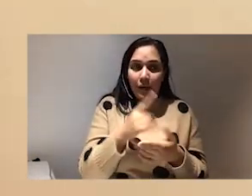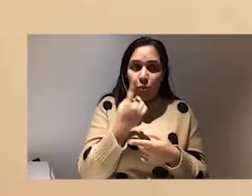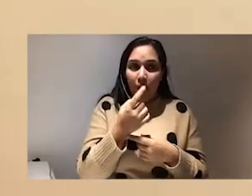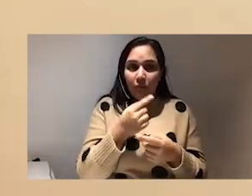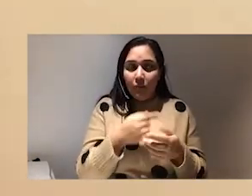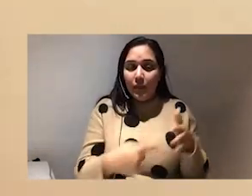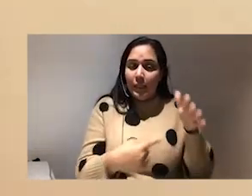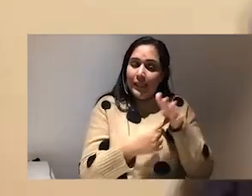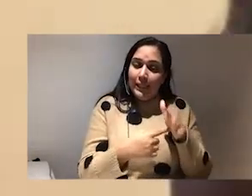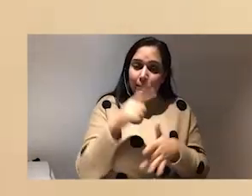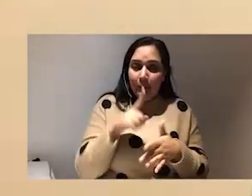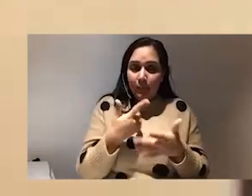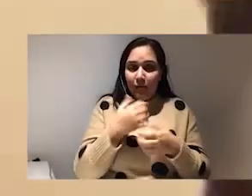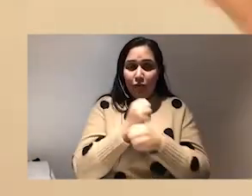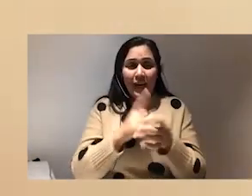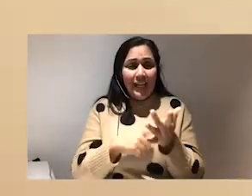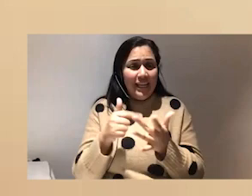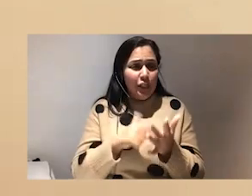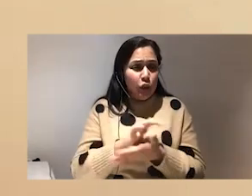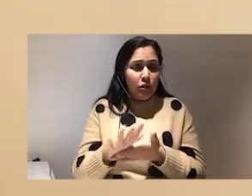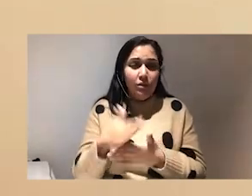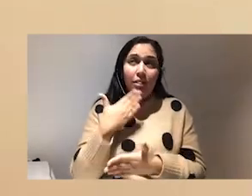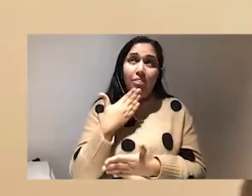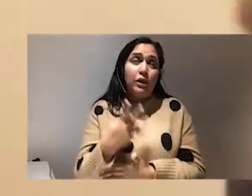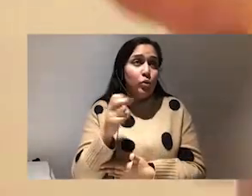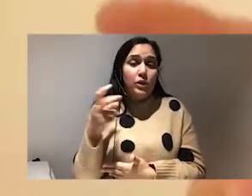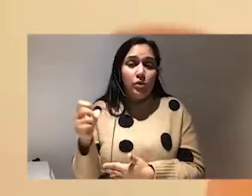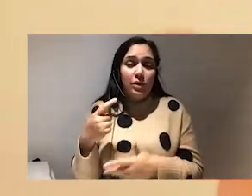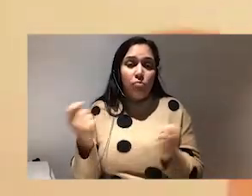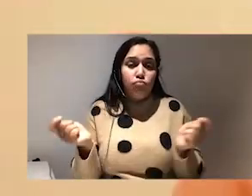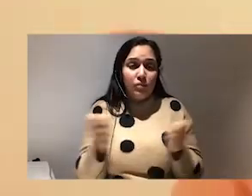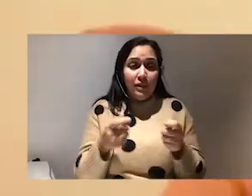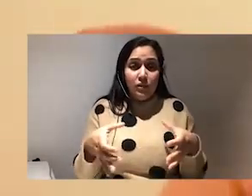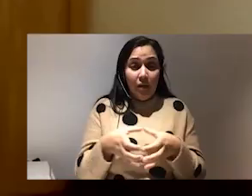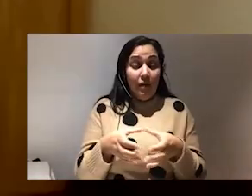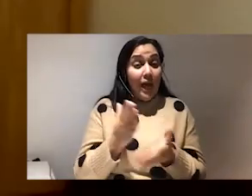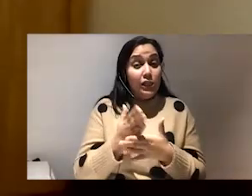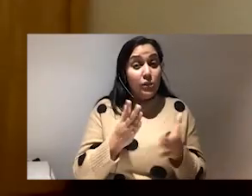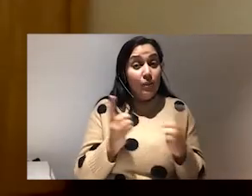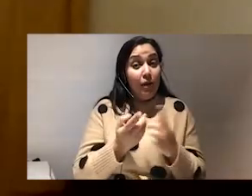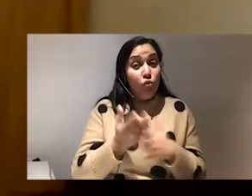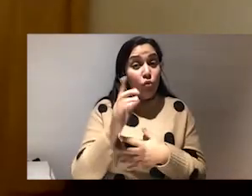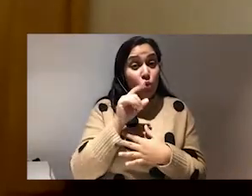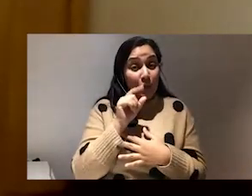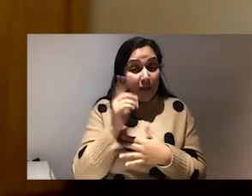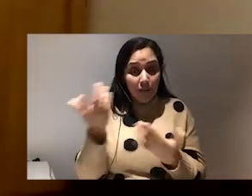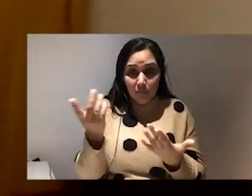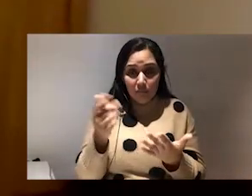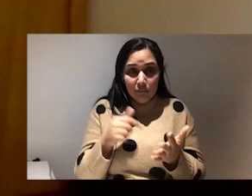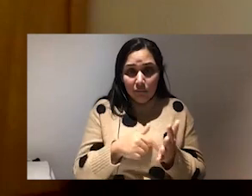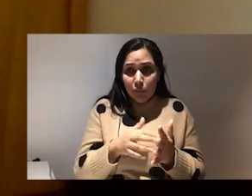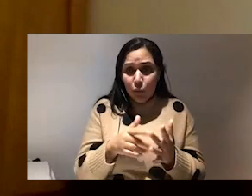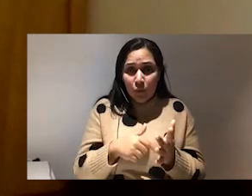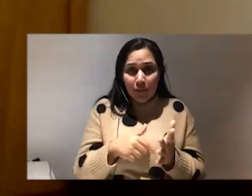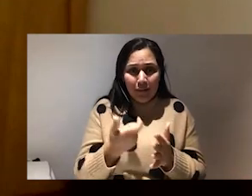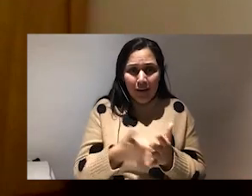history. So thank you very much to 2020 for bringing us together. And it was Twitter, actually. It's always Twitter. It's so funny